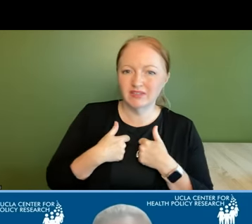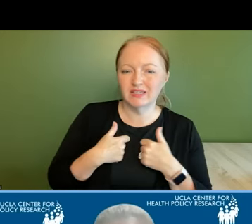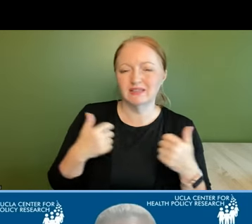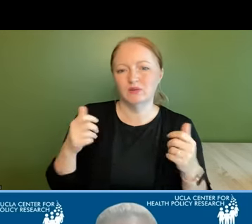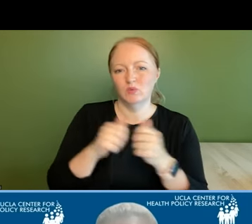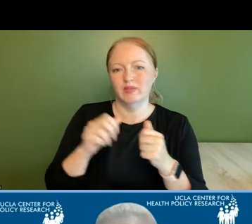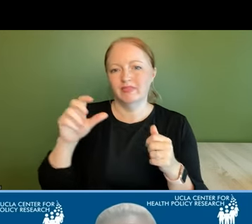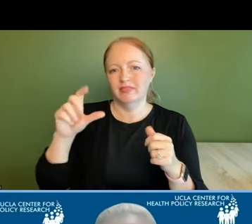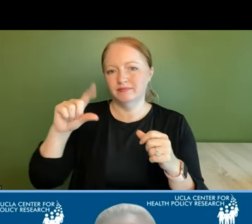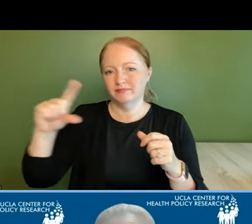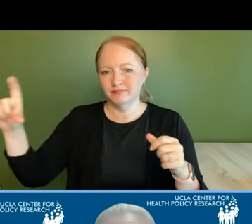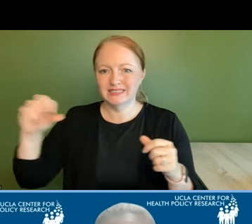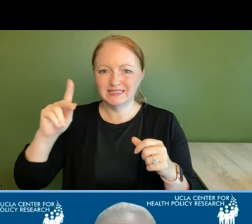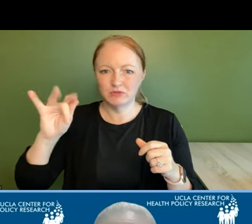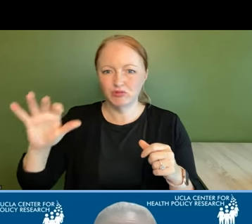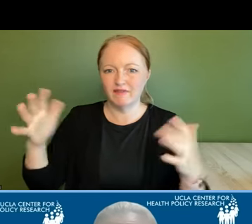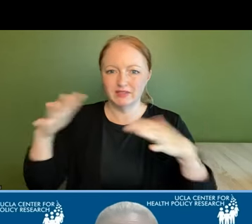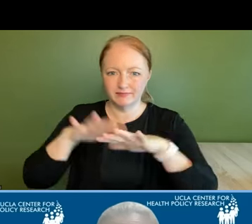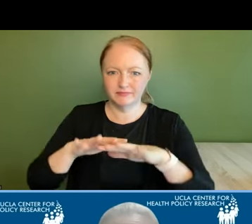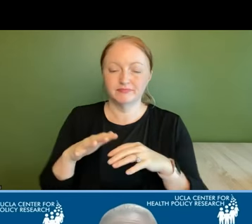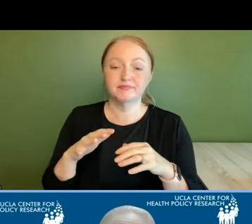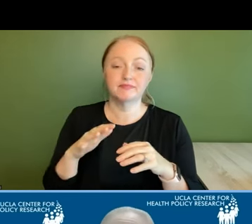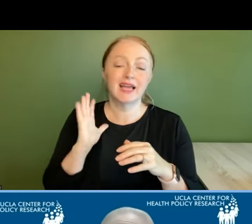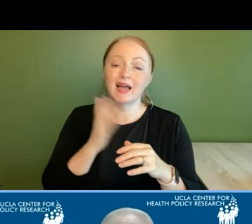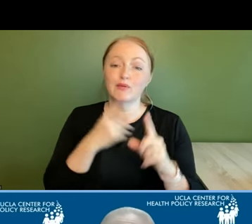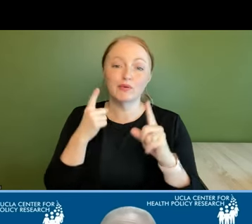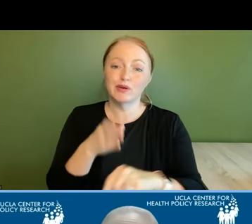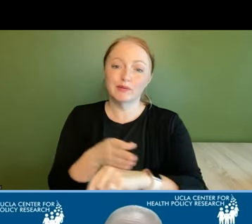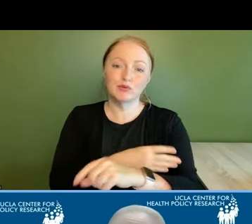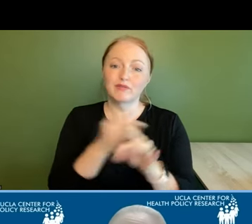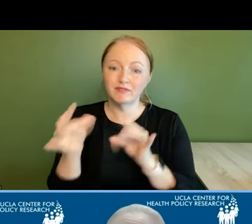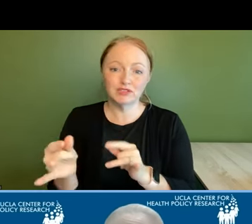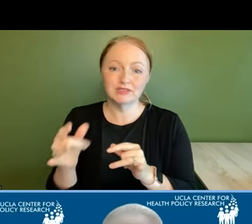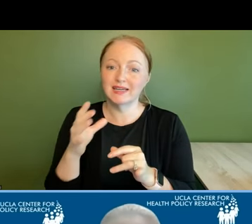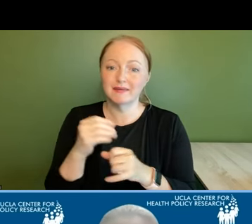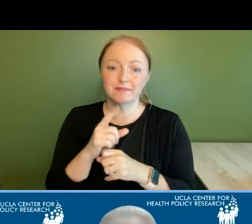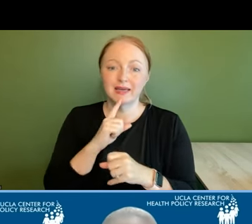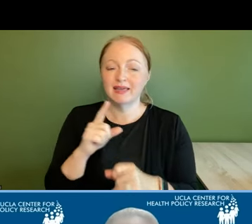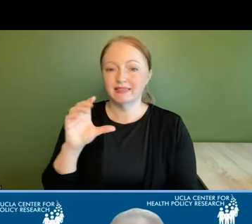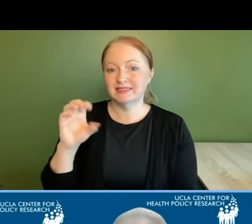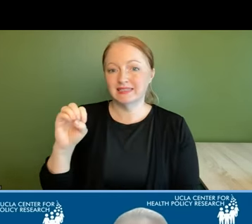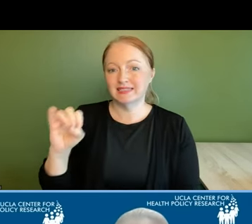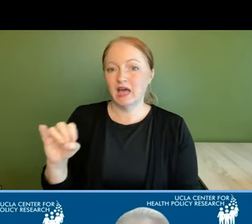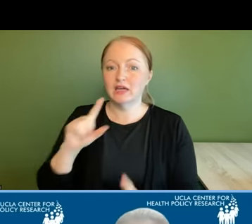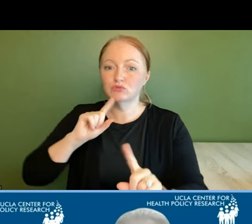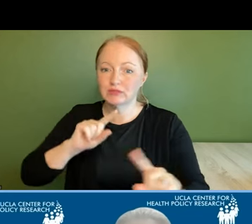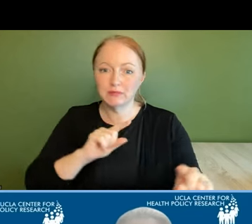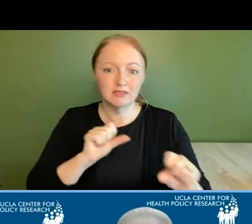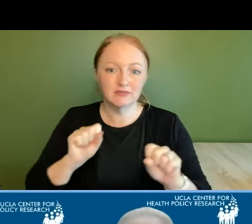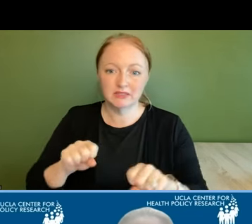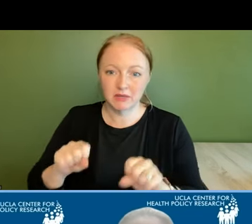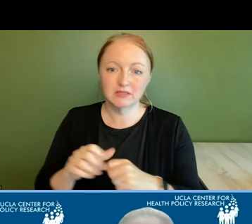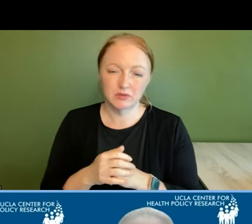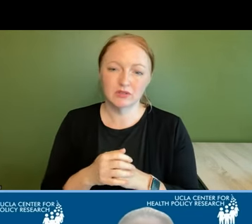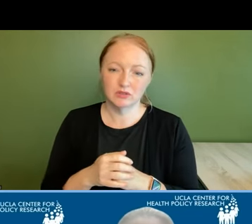demographic dashboard the overall goal here is to improve efficiency efficiency and to make the cei as responsive as possible